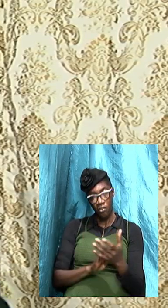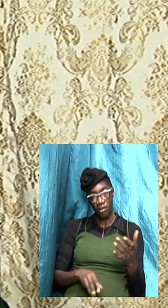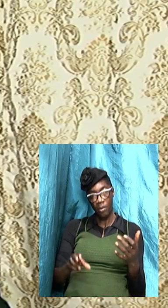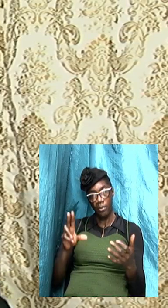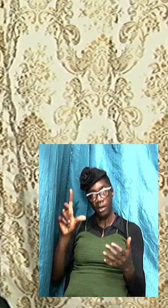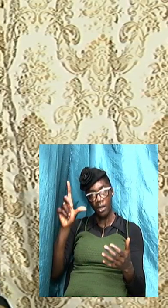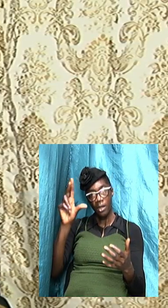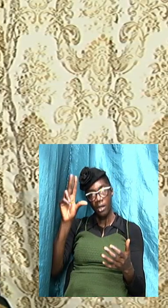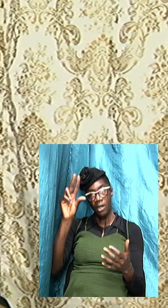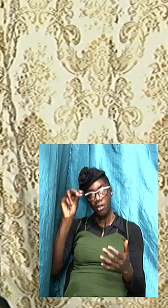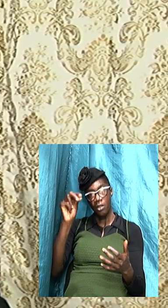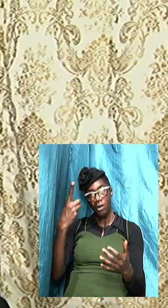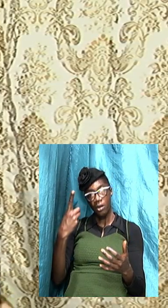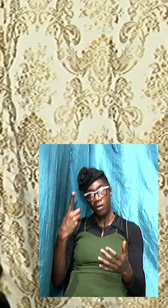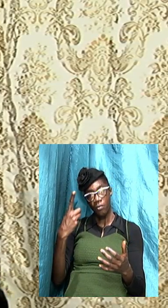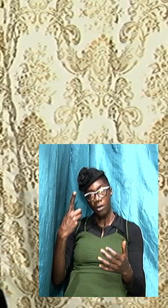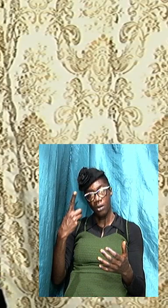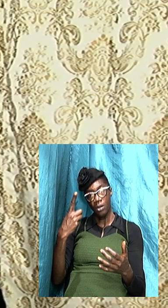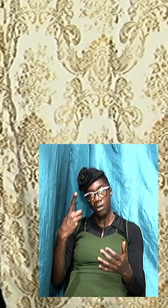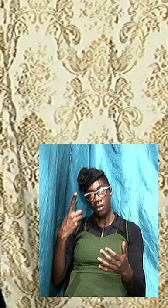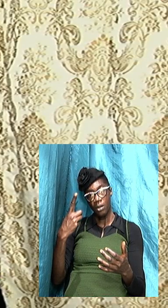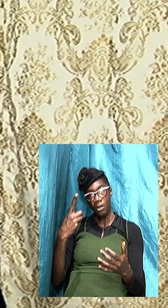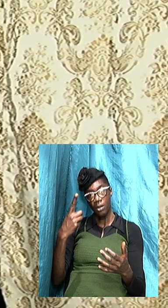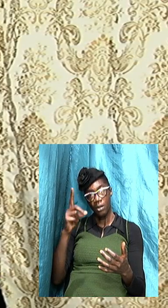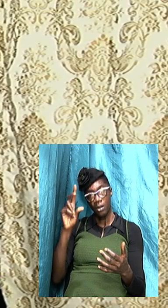31 to 33